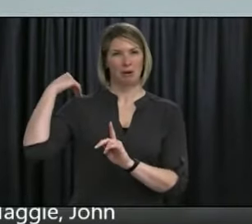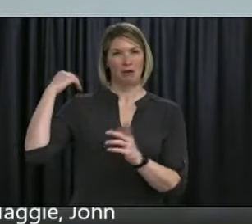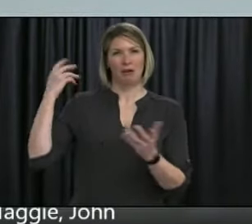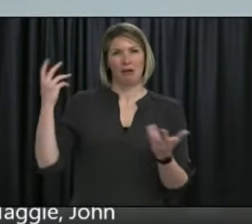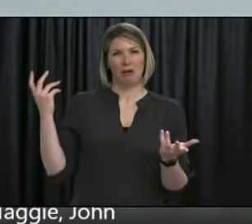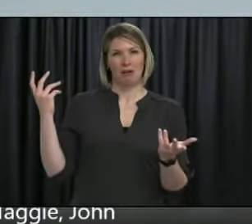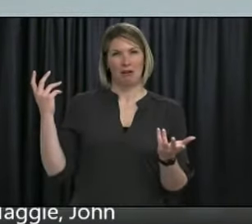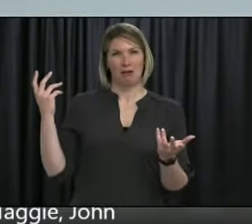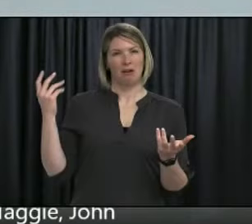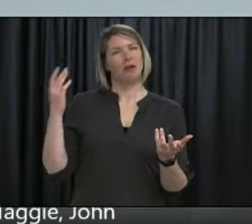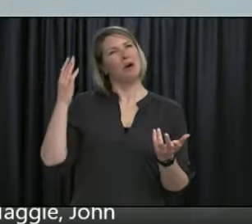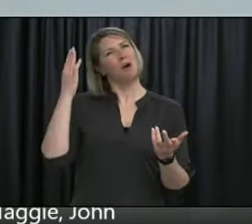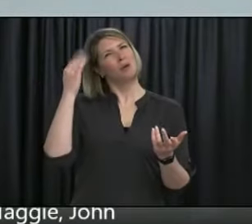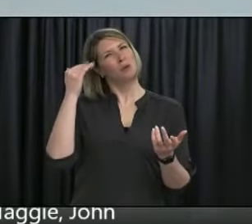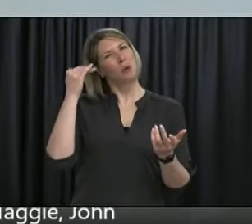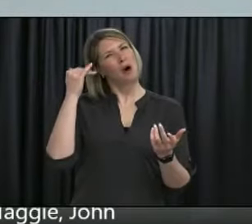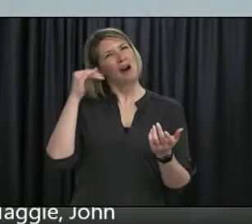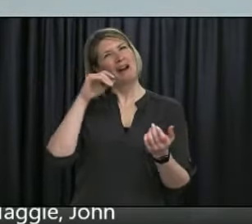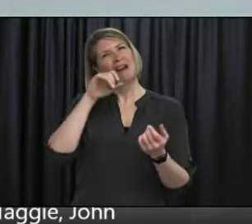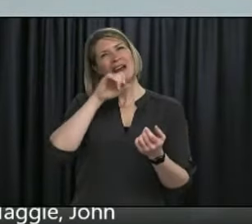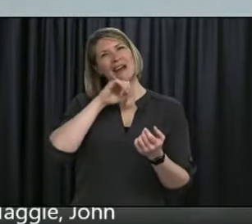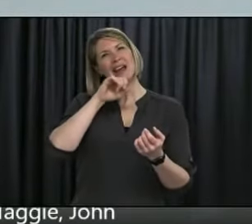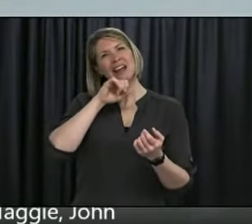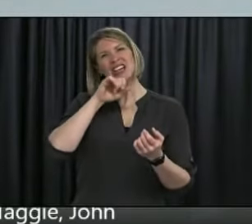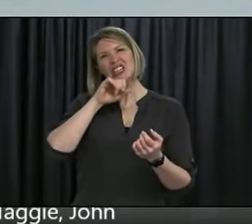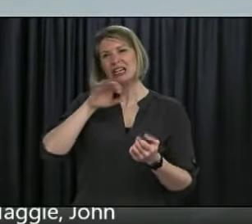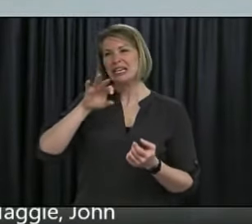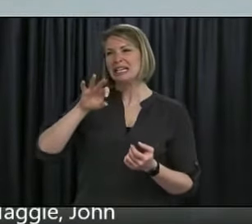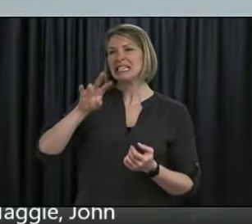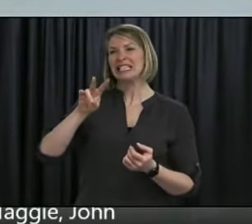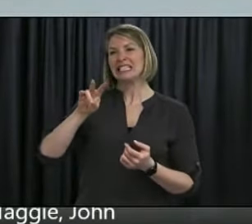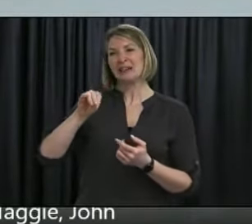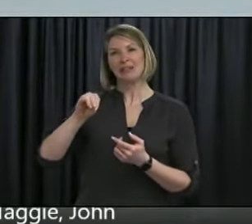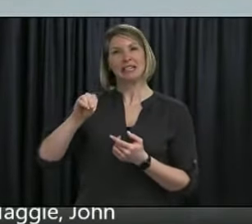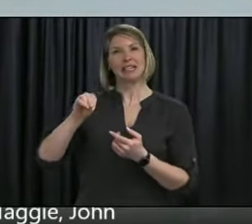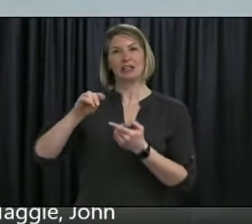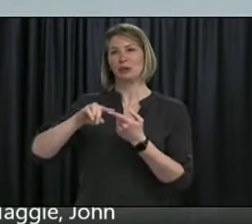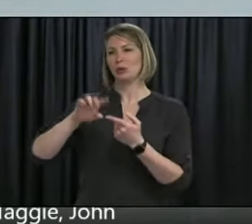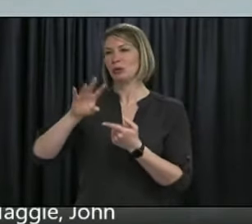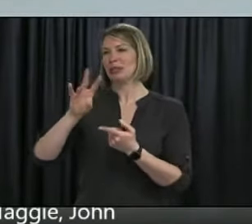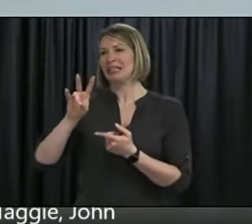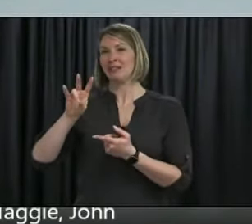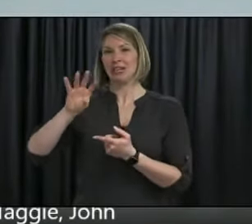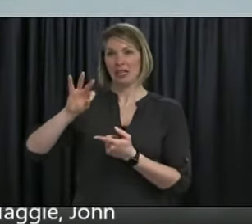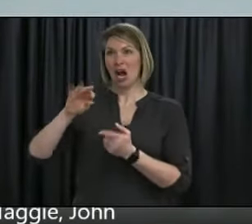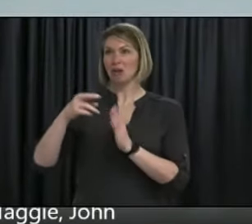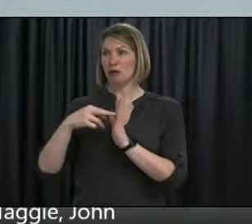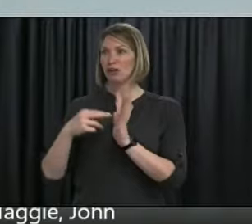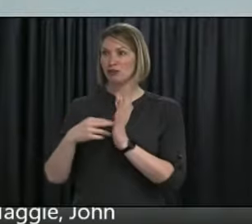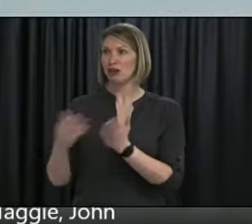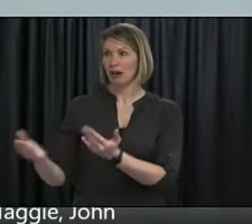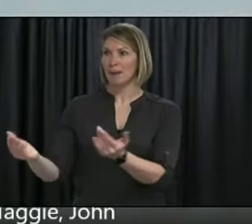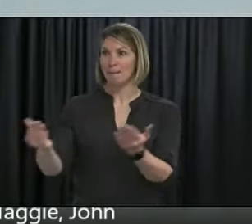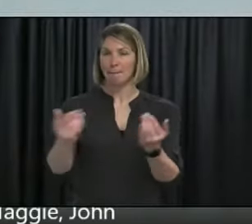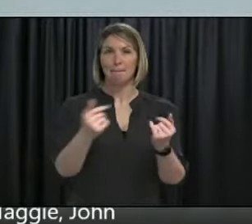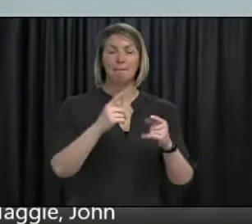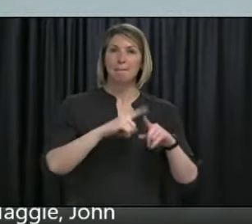to start contacting for 70, 79 when there's some who are 86, 87 who haven't been booked yet?